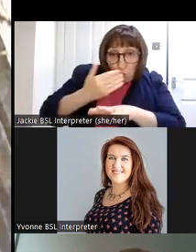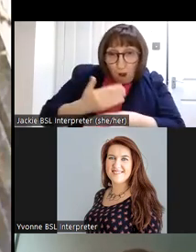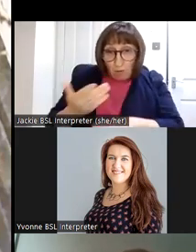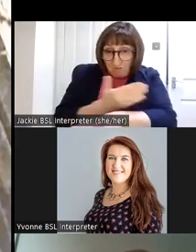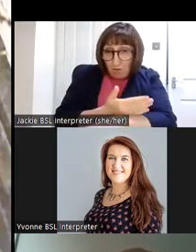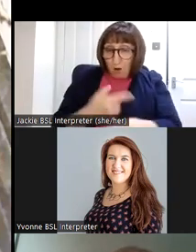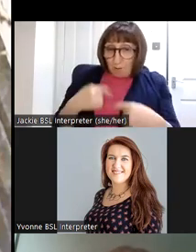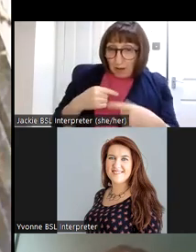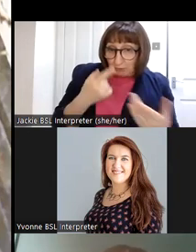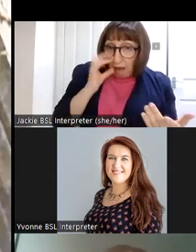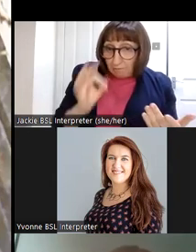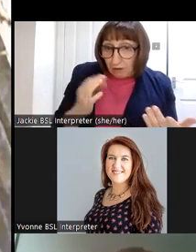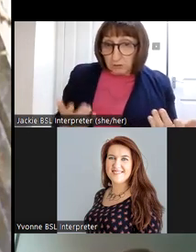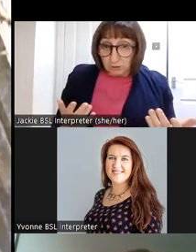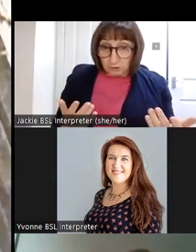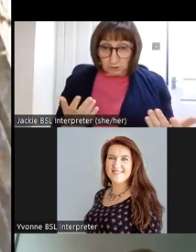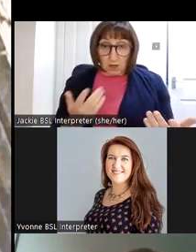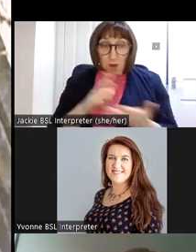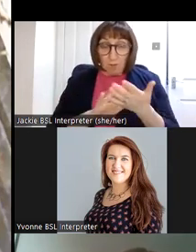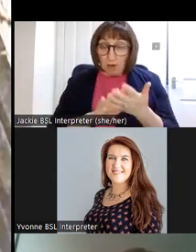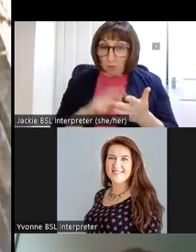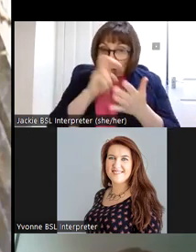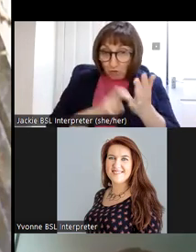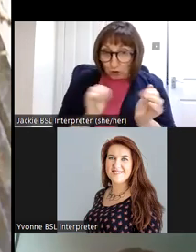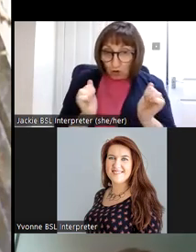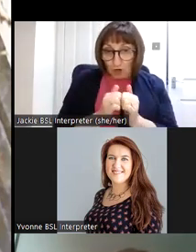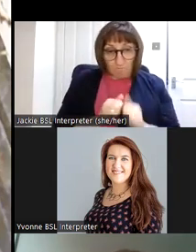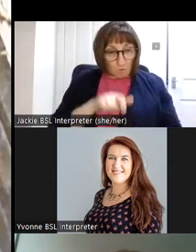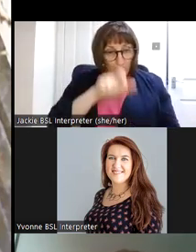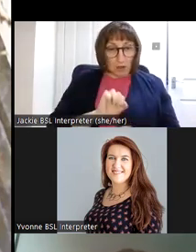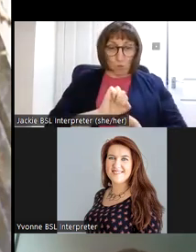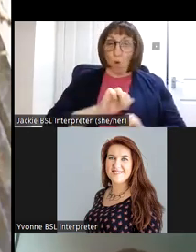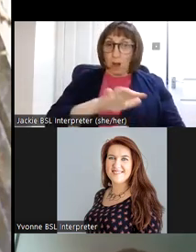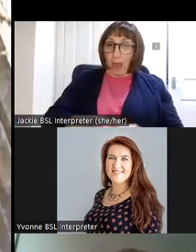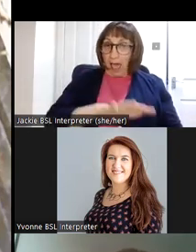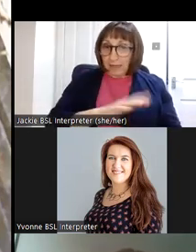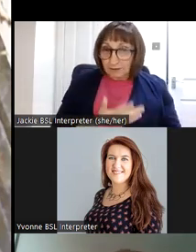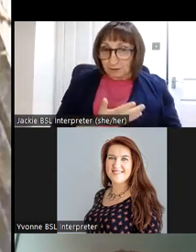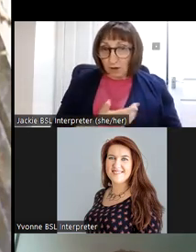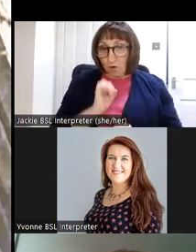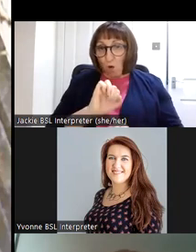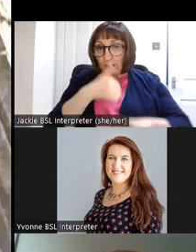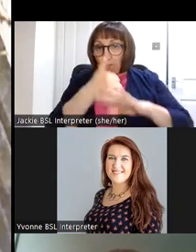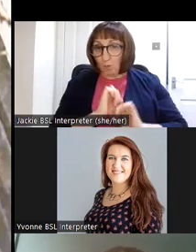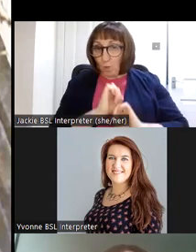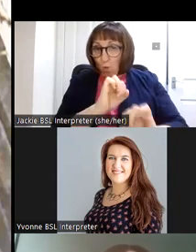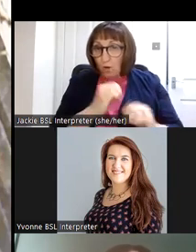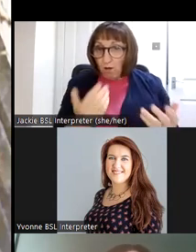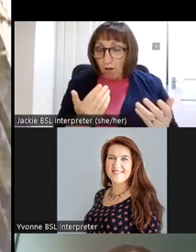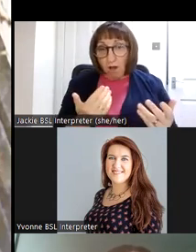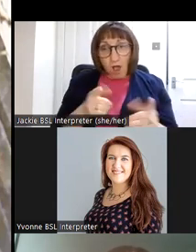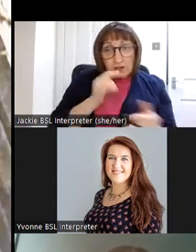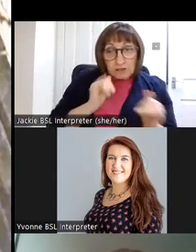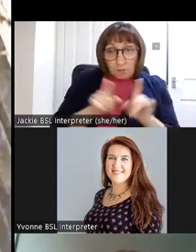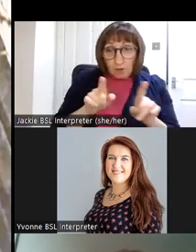um they would need written consent from a landowner and or the monument owner or even sometimes it's